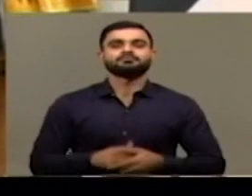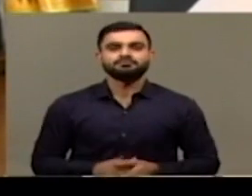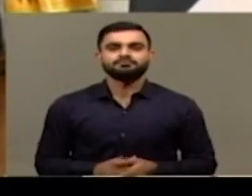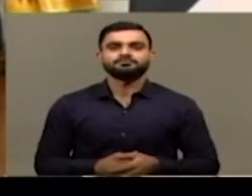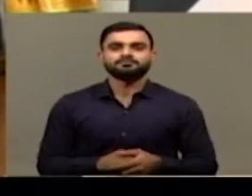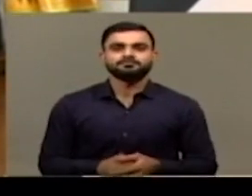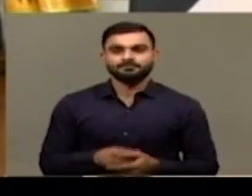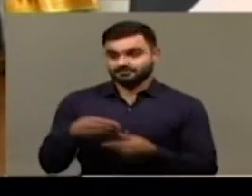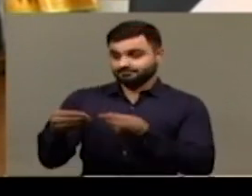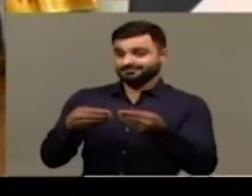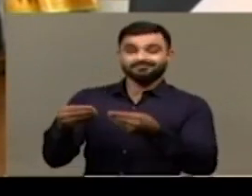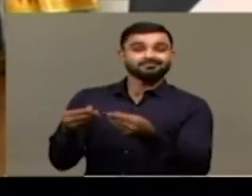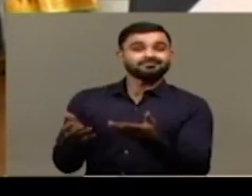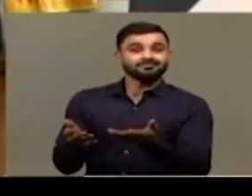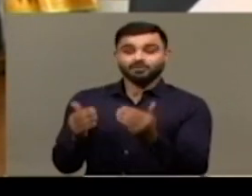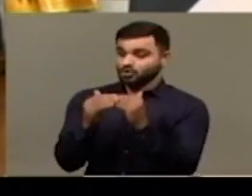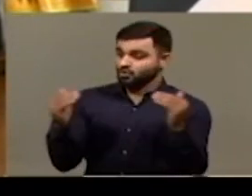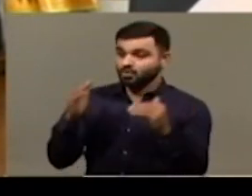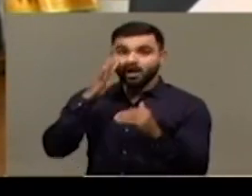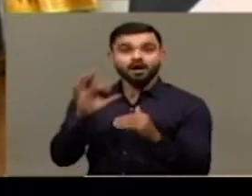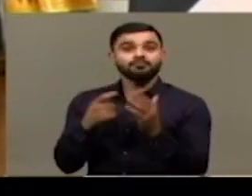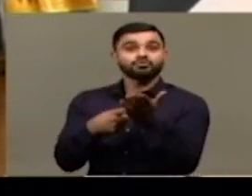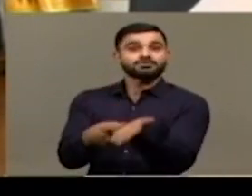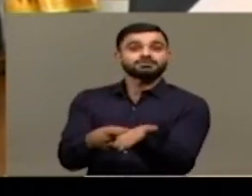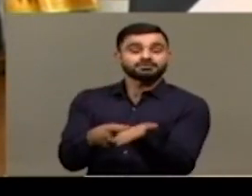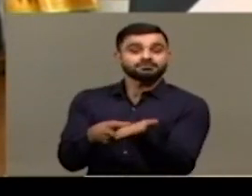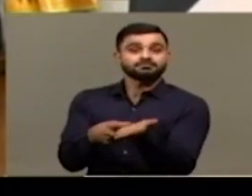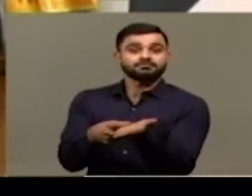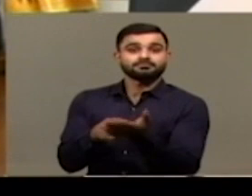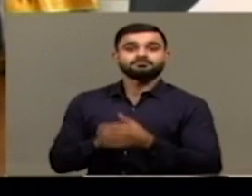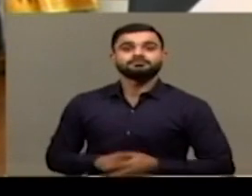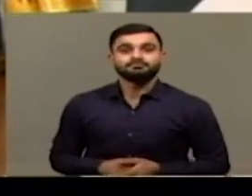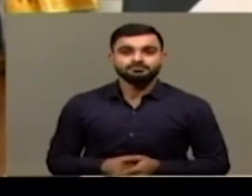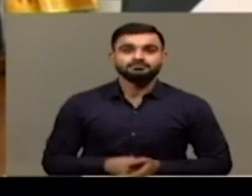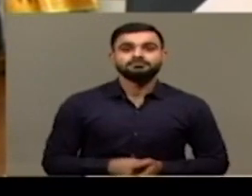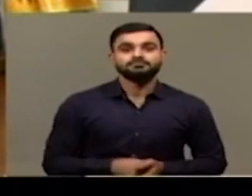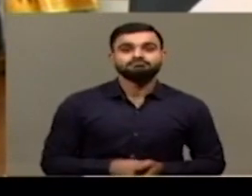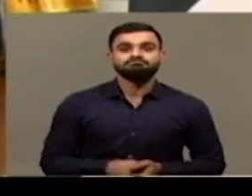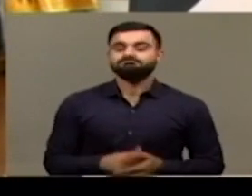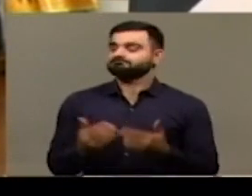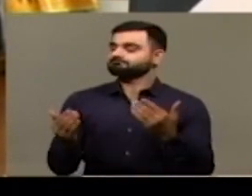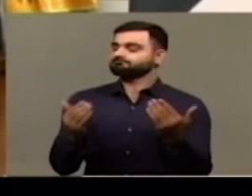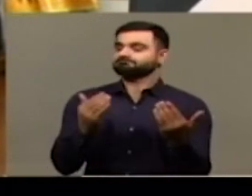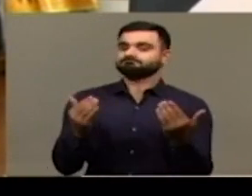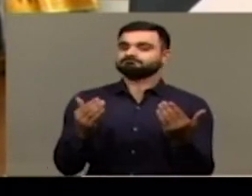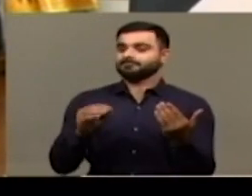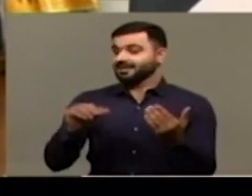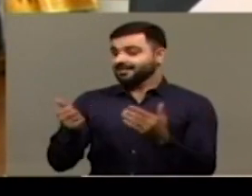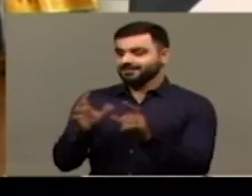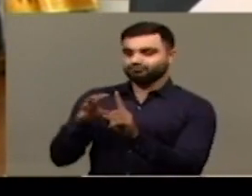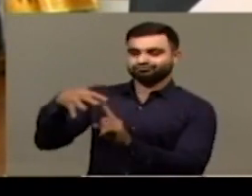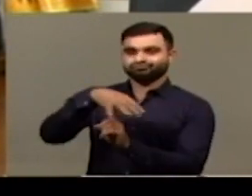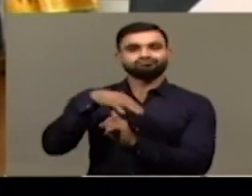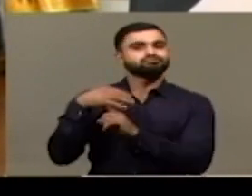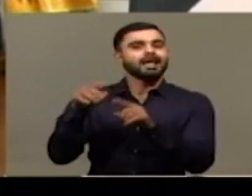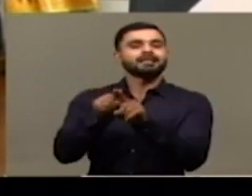compared to the other departments as well. So, Maharashtra is the first